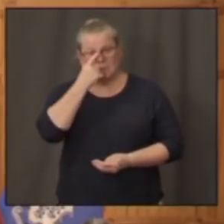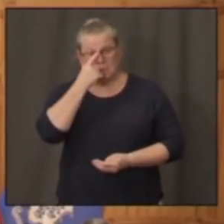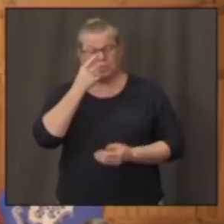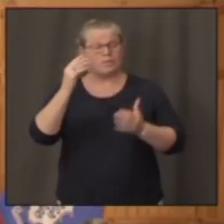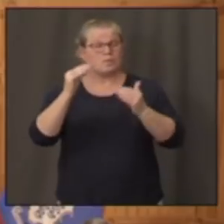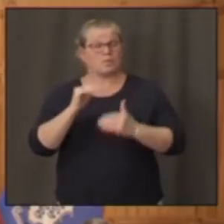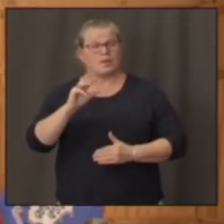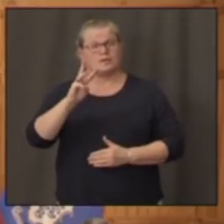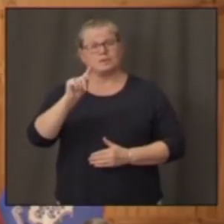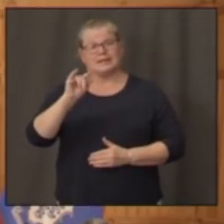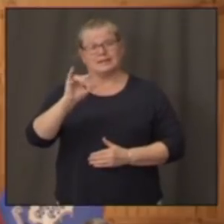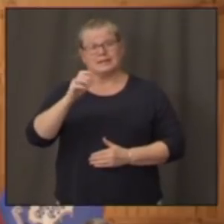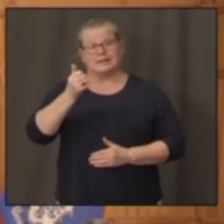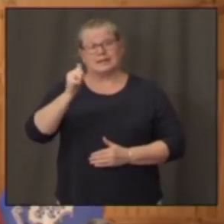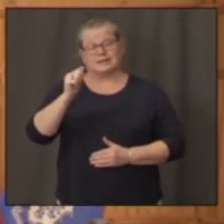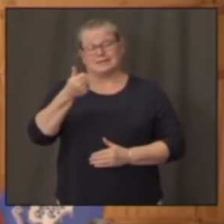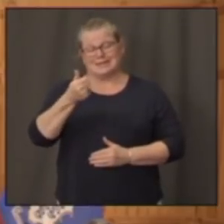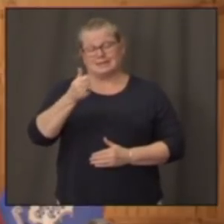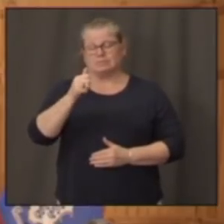WTIC 1080 News.